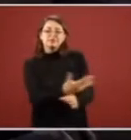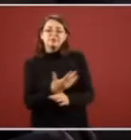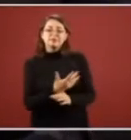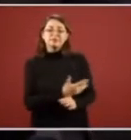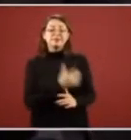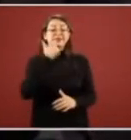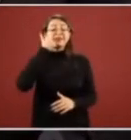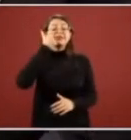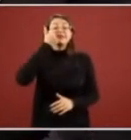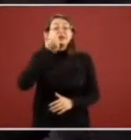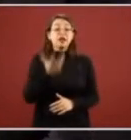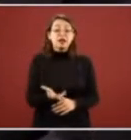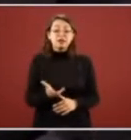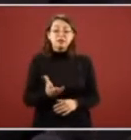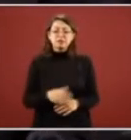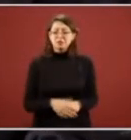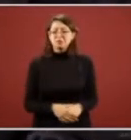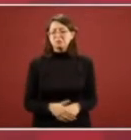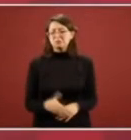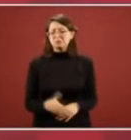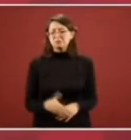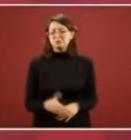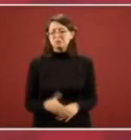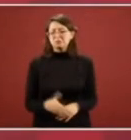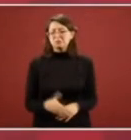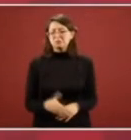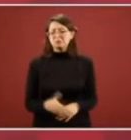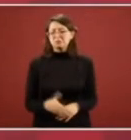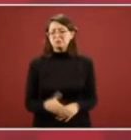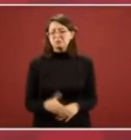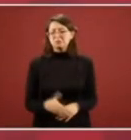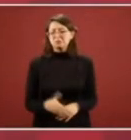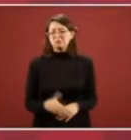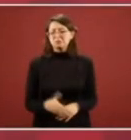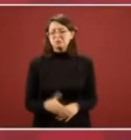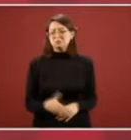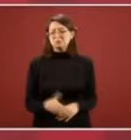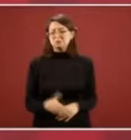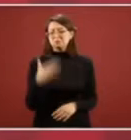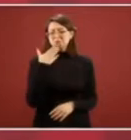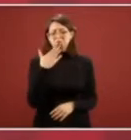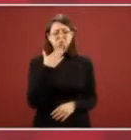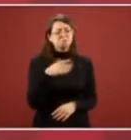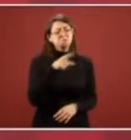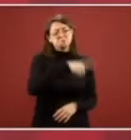están en su derecho and they are within their rights